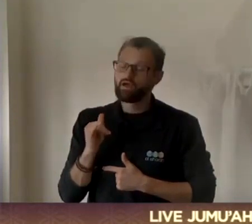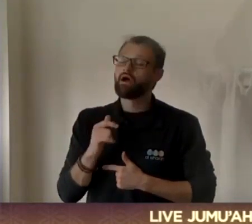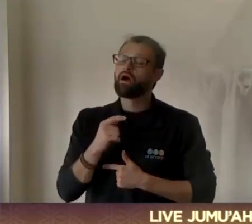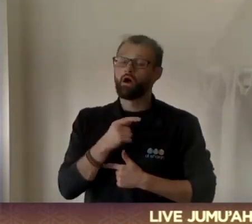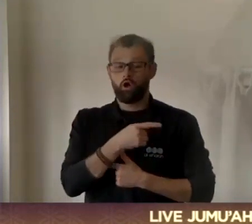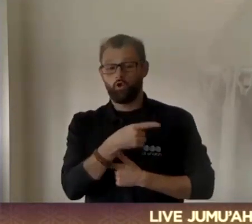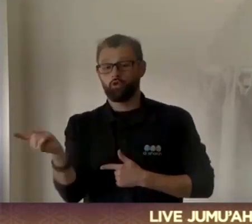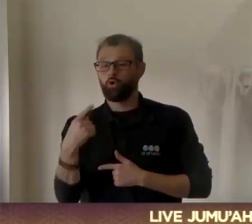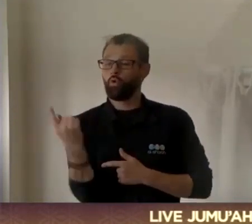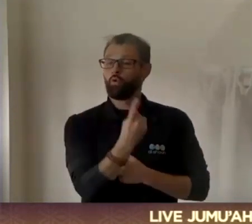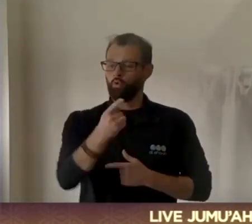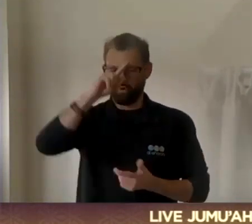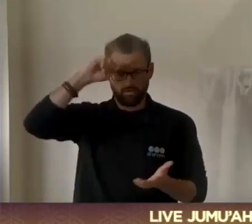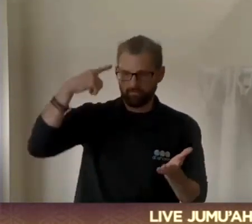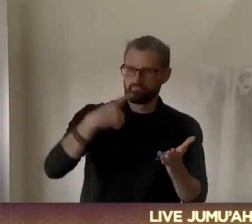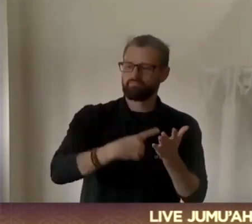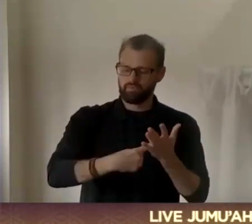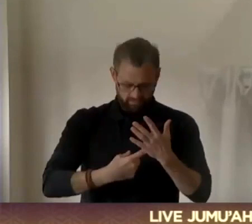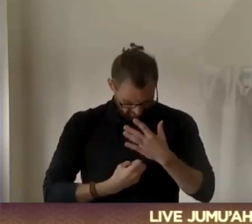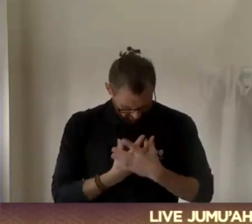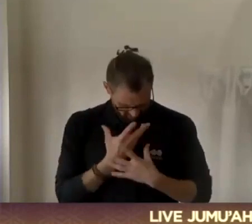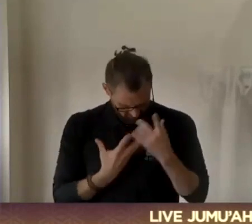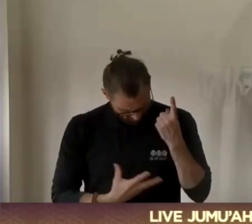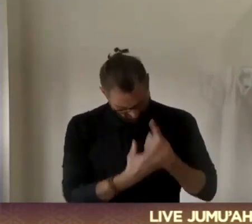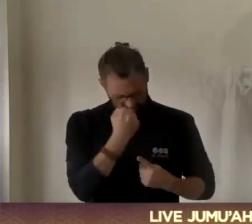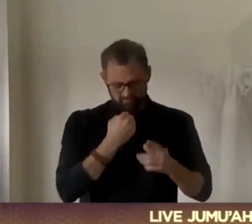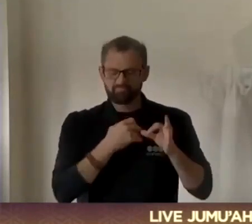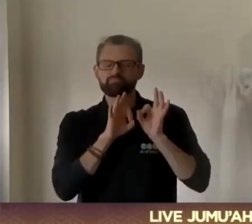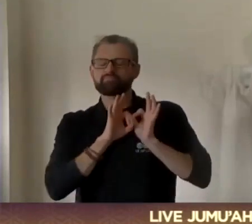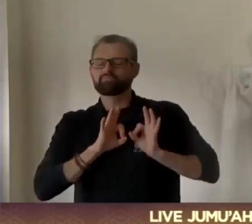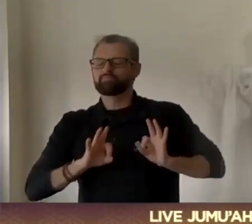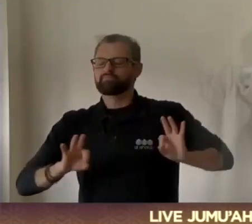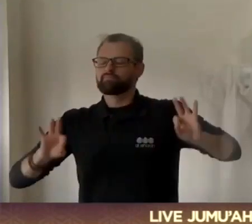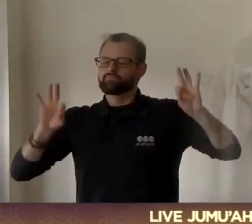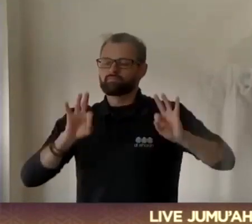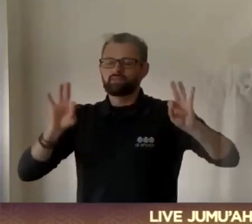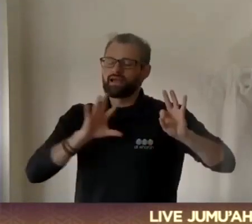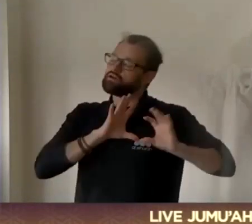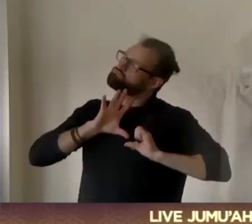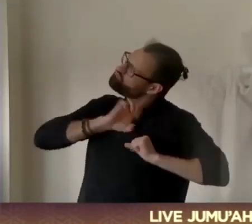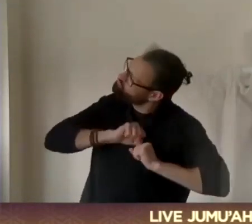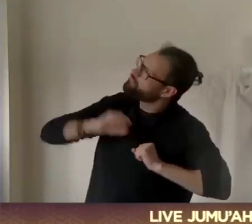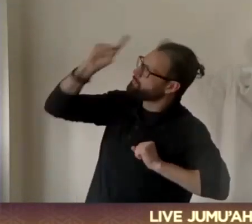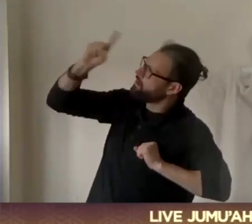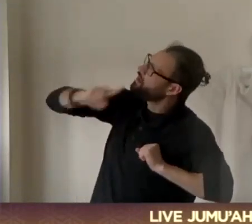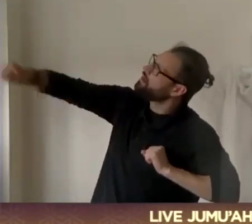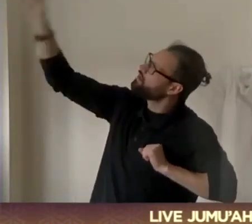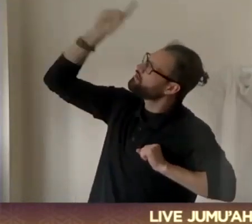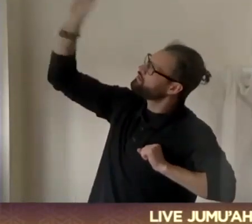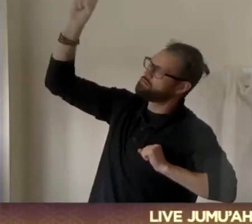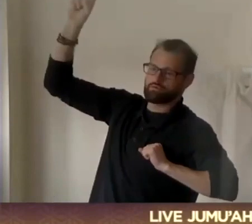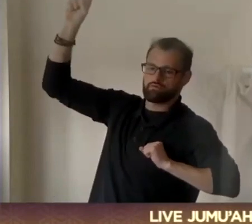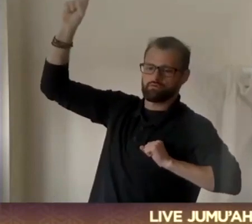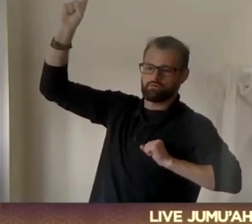believe will achieve the peace and the comfort of the heart through the remembrance of Allah. For indeed,